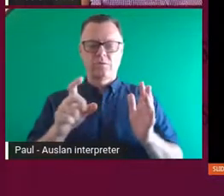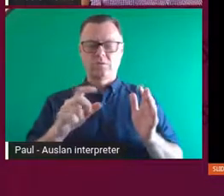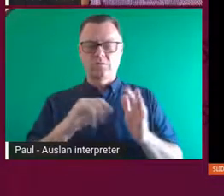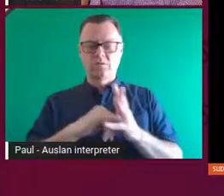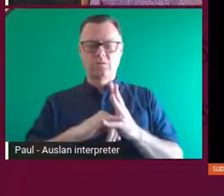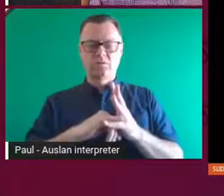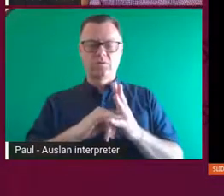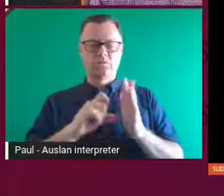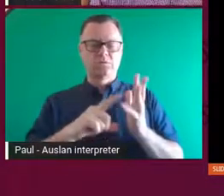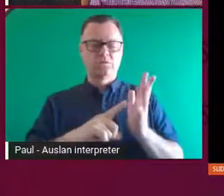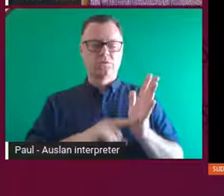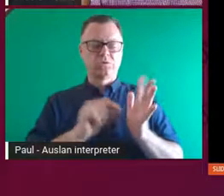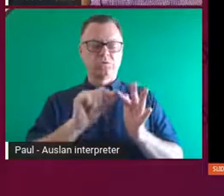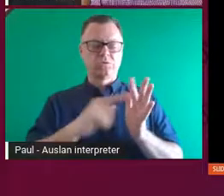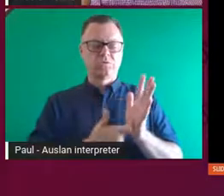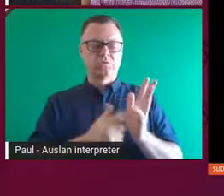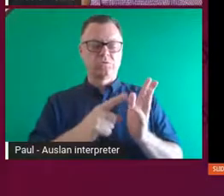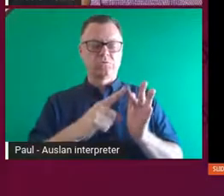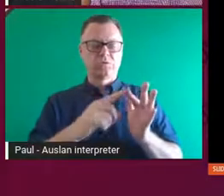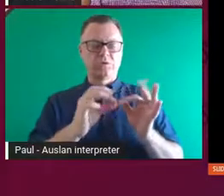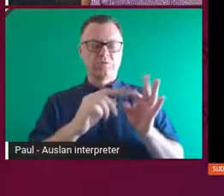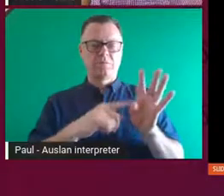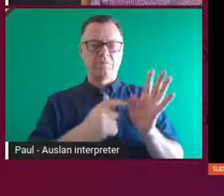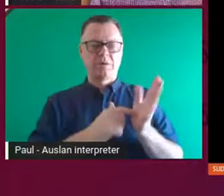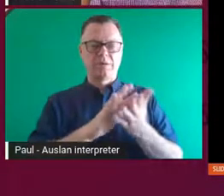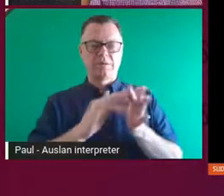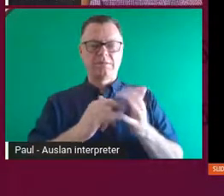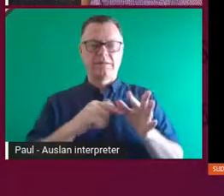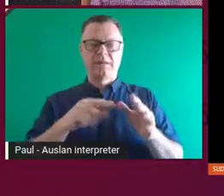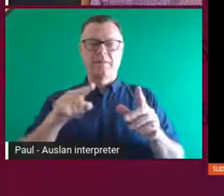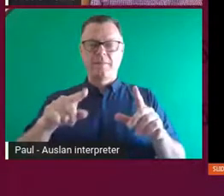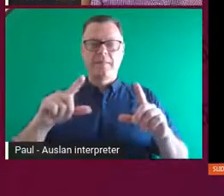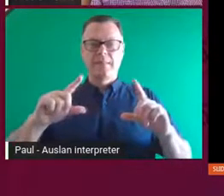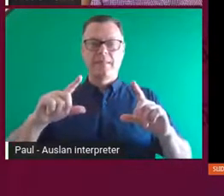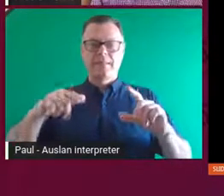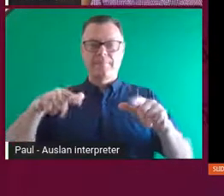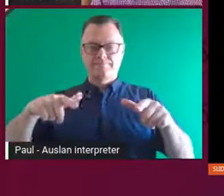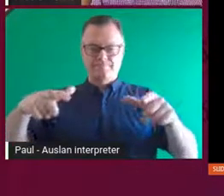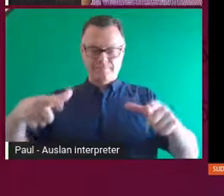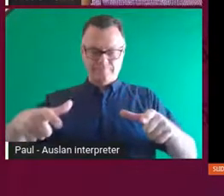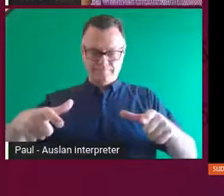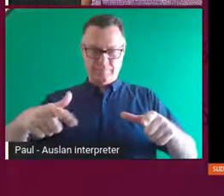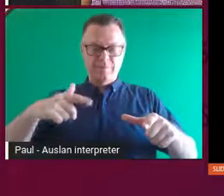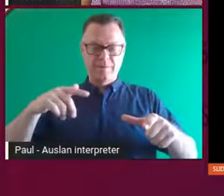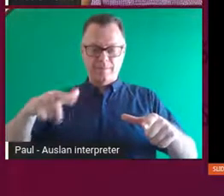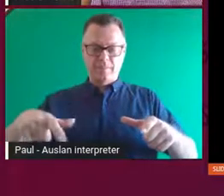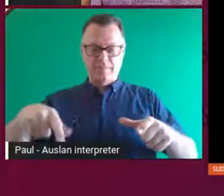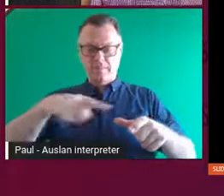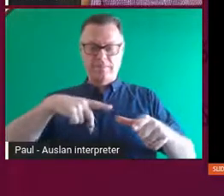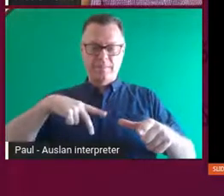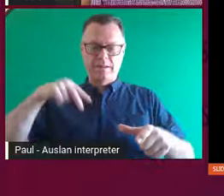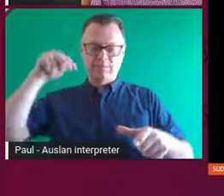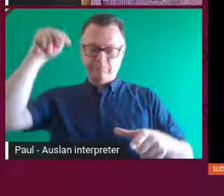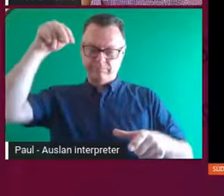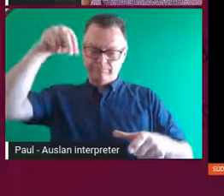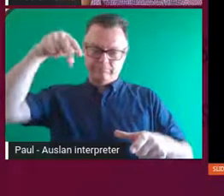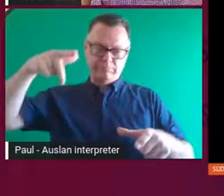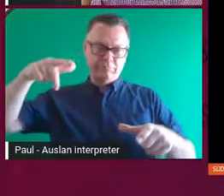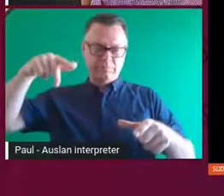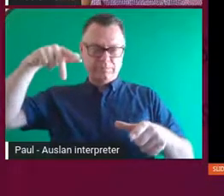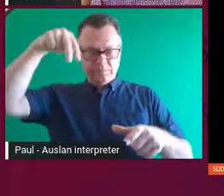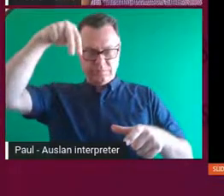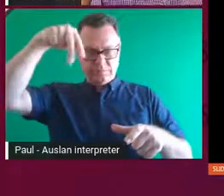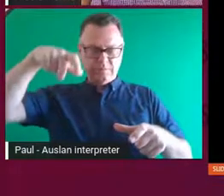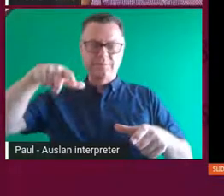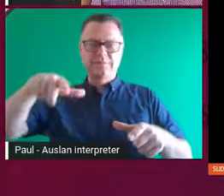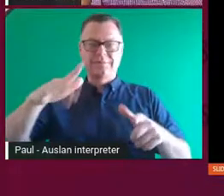And this is an overhead shot. And I think we'll move to the next slide, which will give people a kind of indication of just the